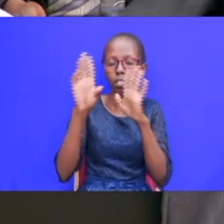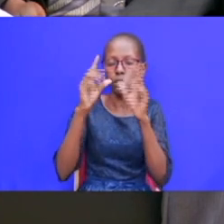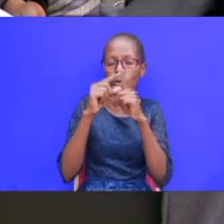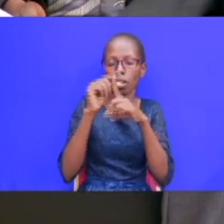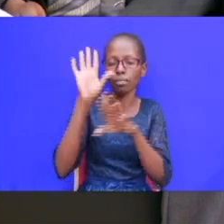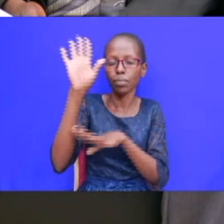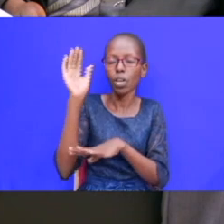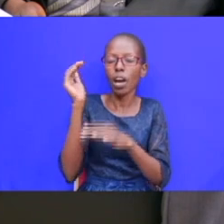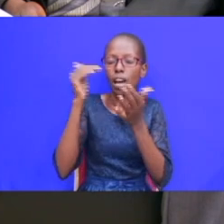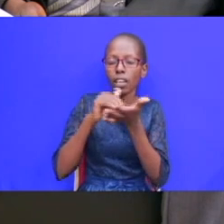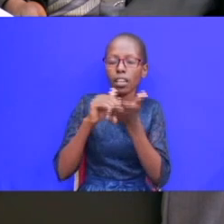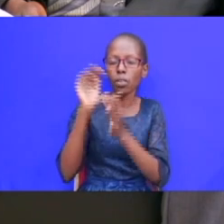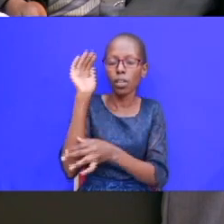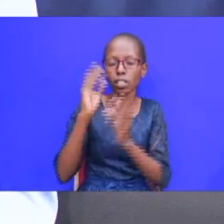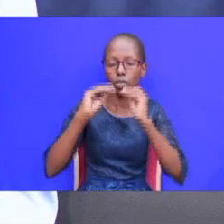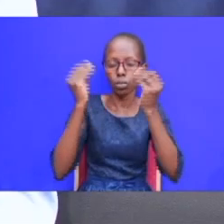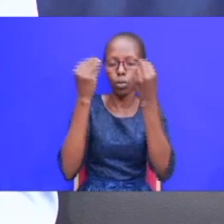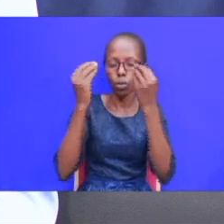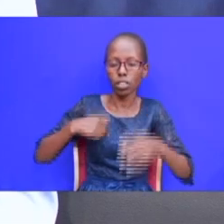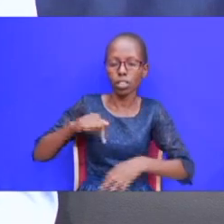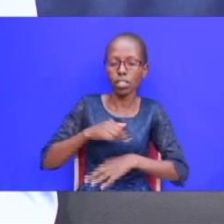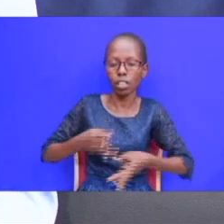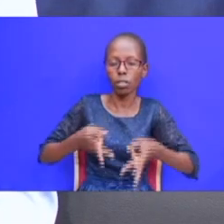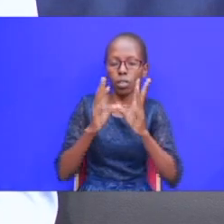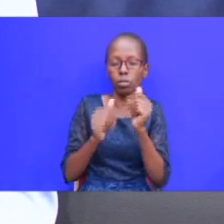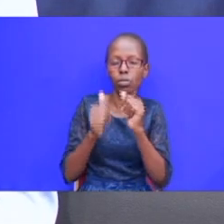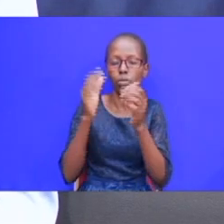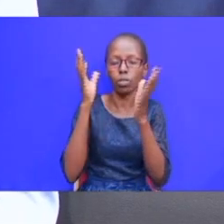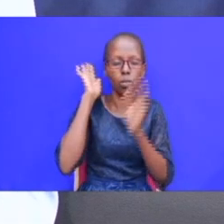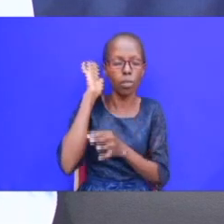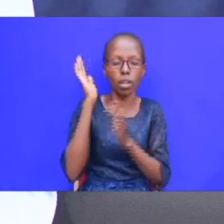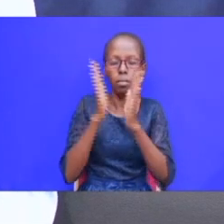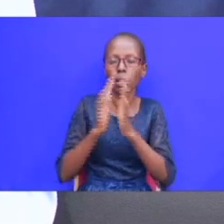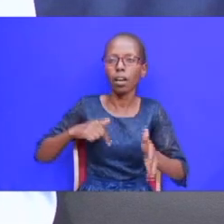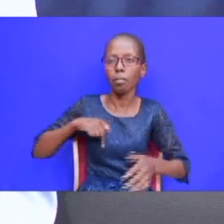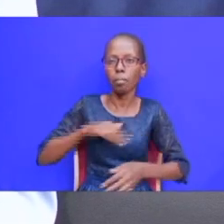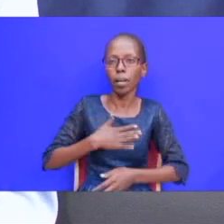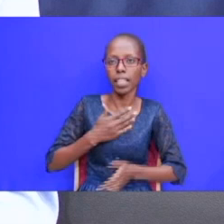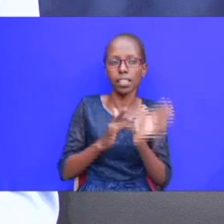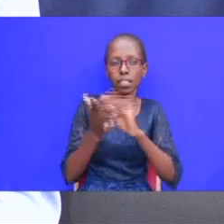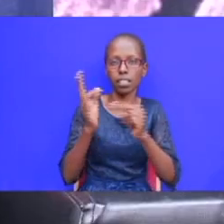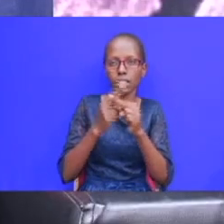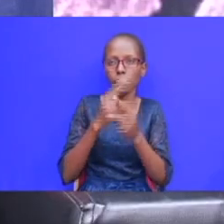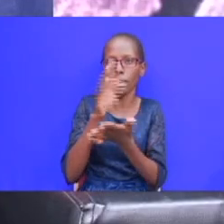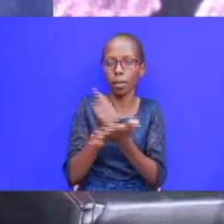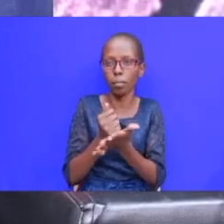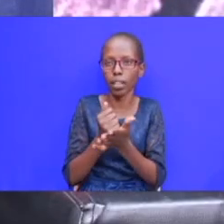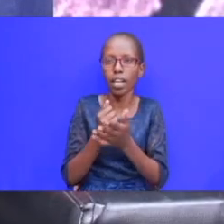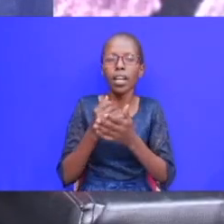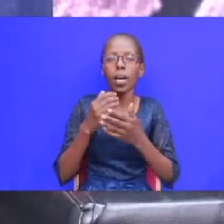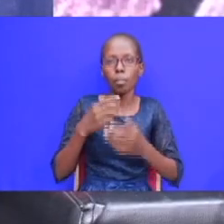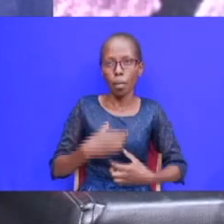we ask that you teach us and you guide us in the way that we shall go it is my prayer in jesus name amen amen i'm your host for today so